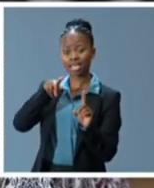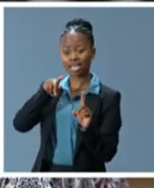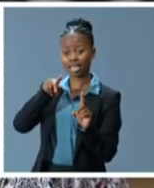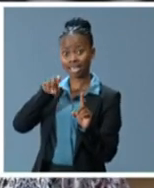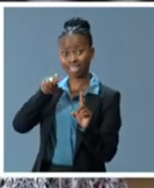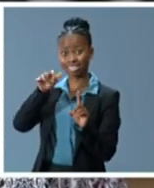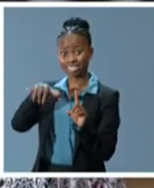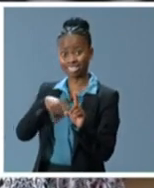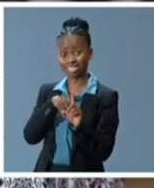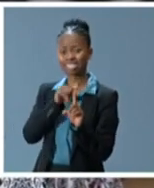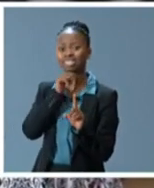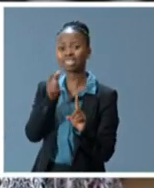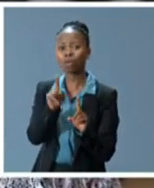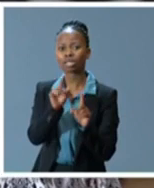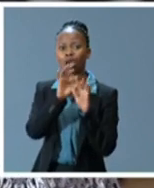inequality regime.